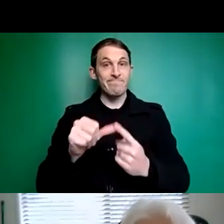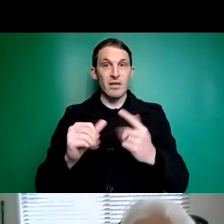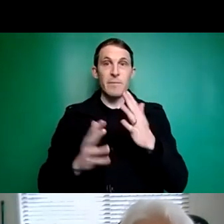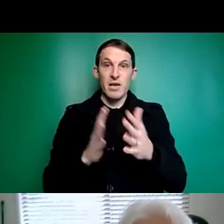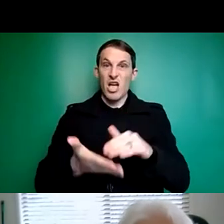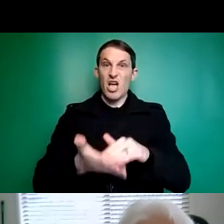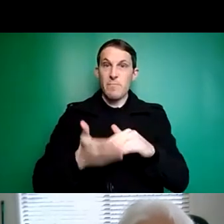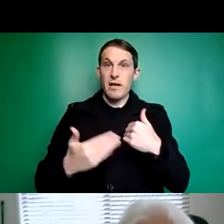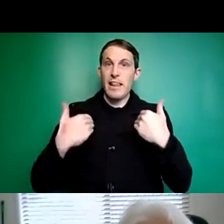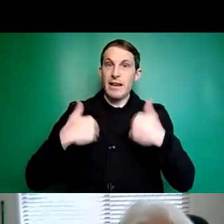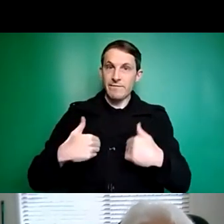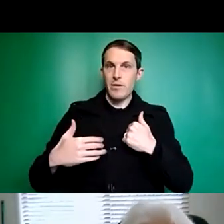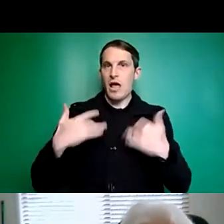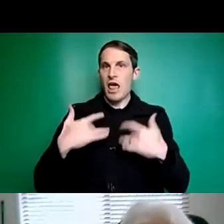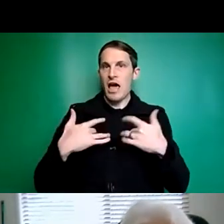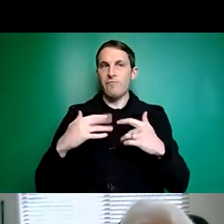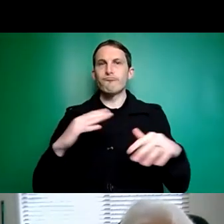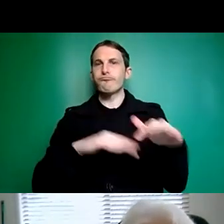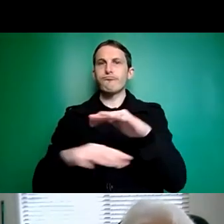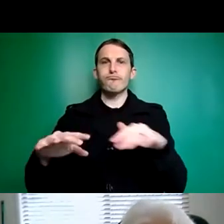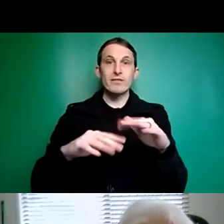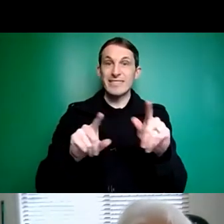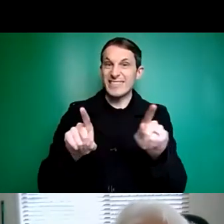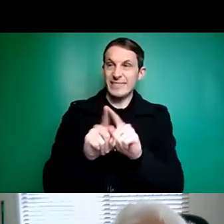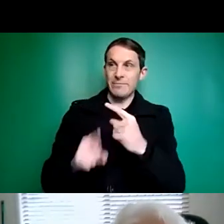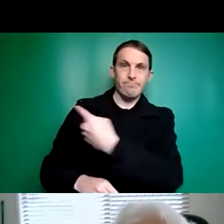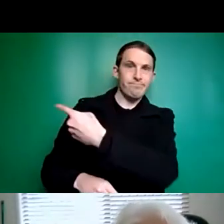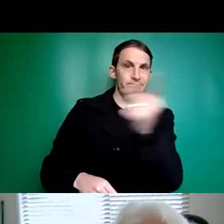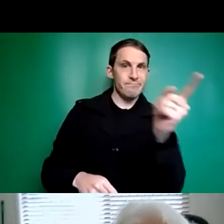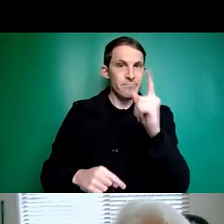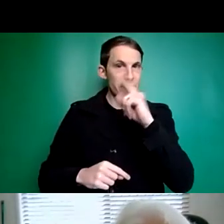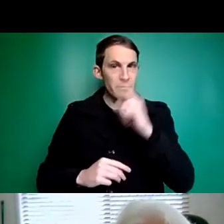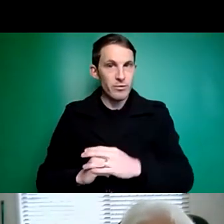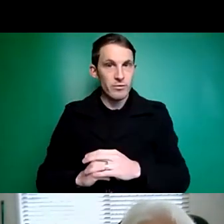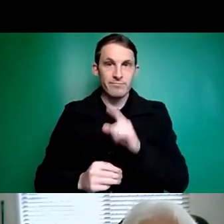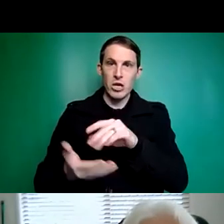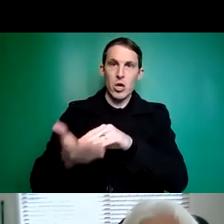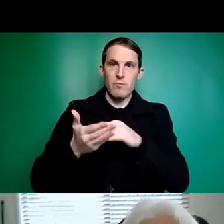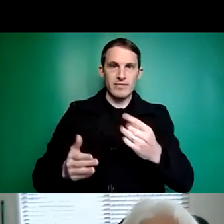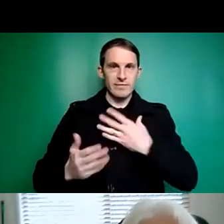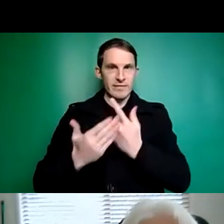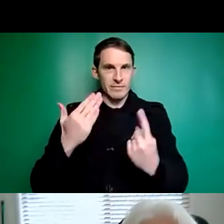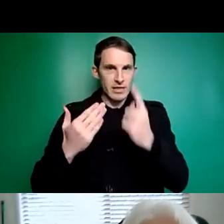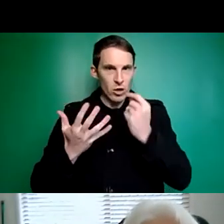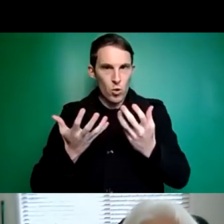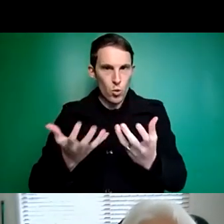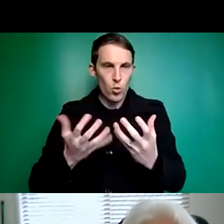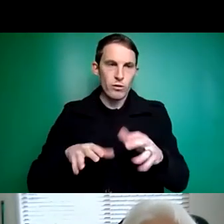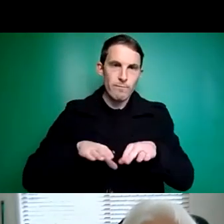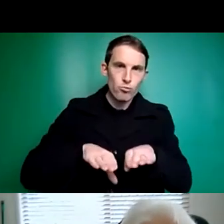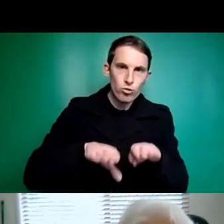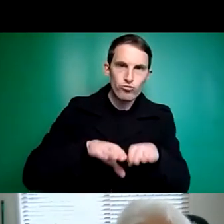everybody else. It helps me continue to cook and do embroidering and things.